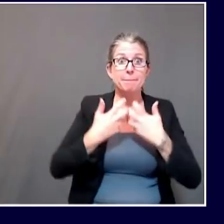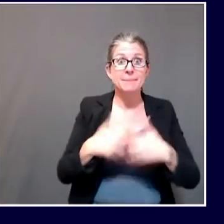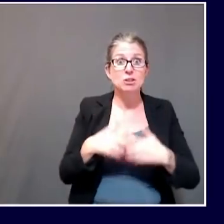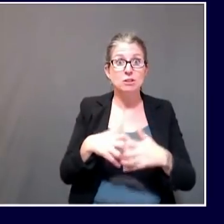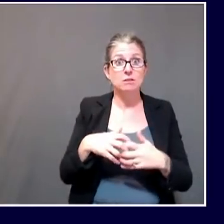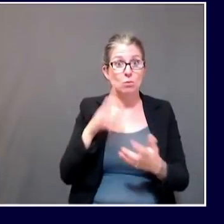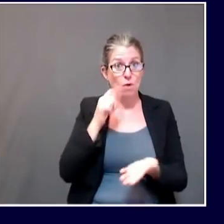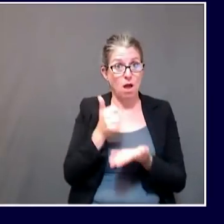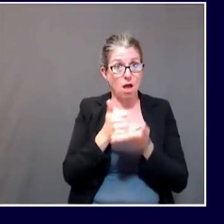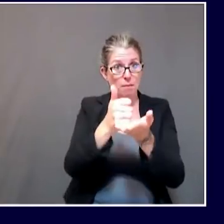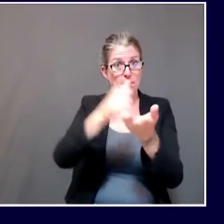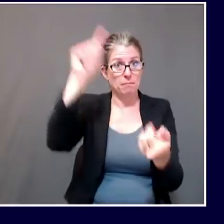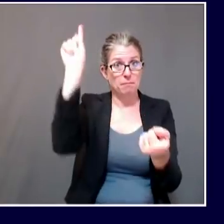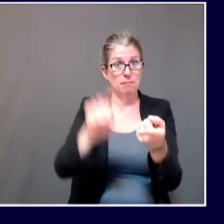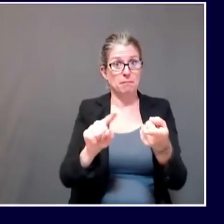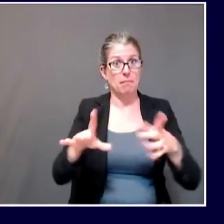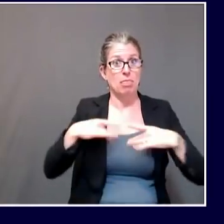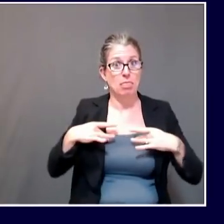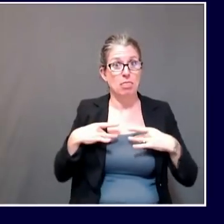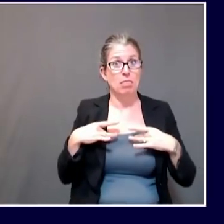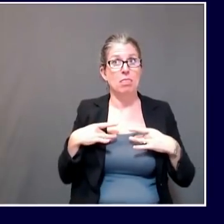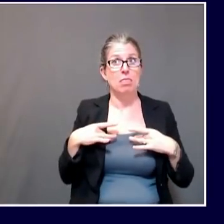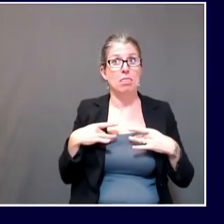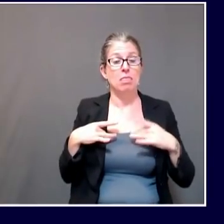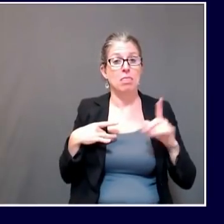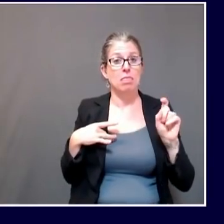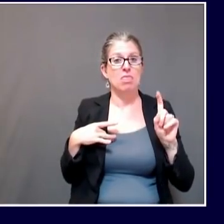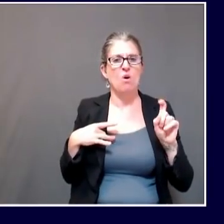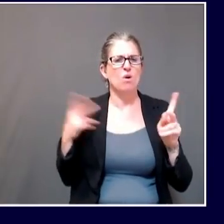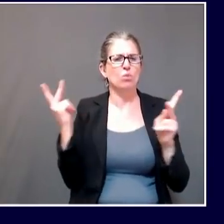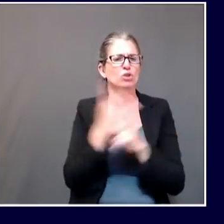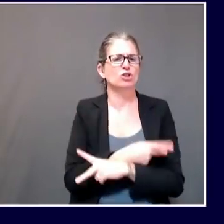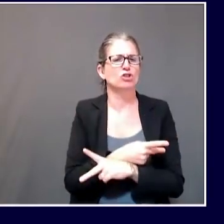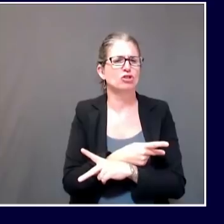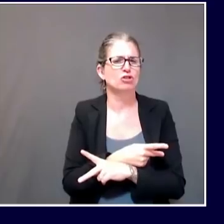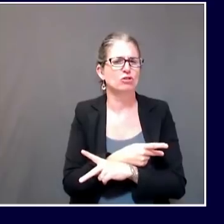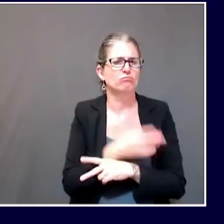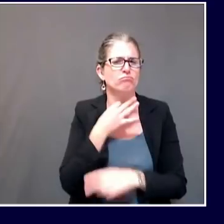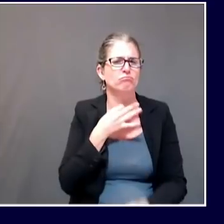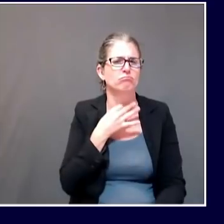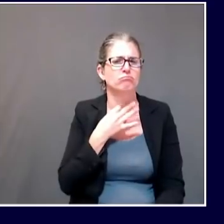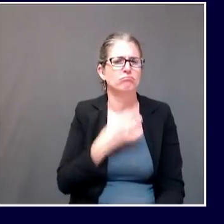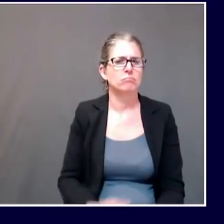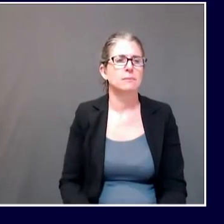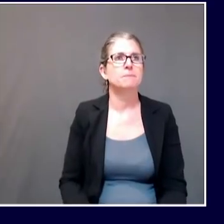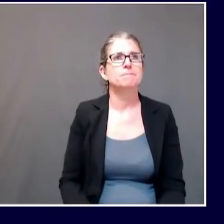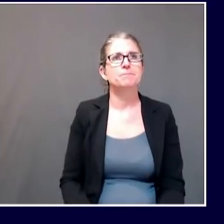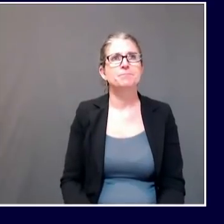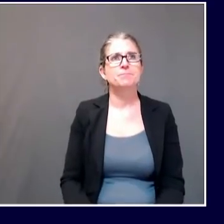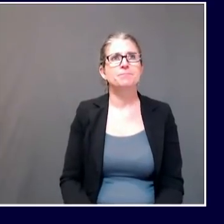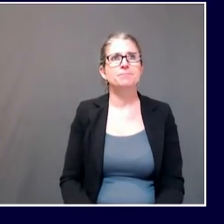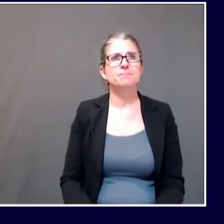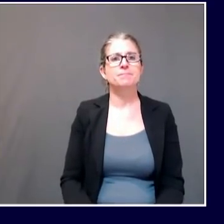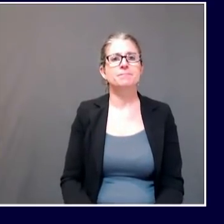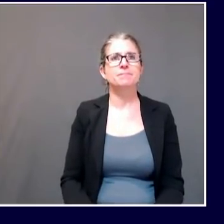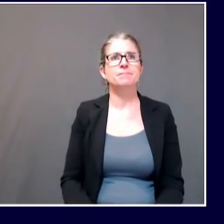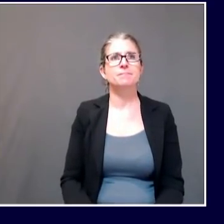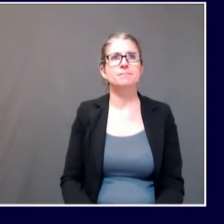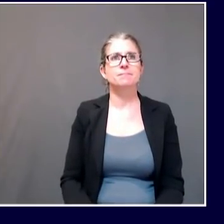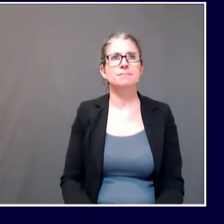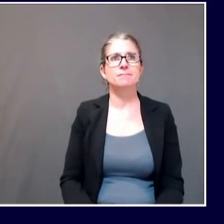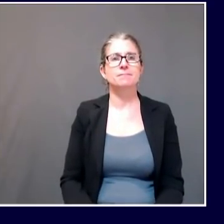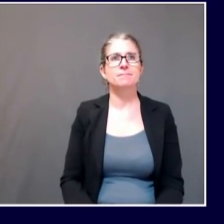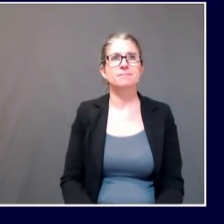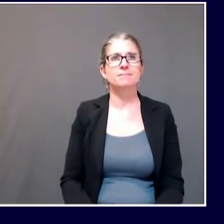circulation in enclosed spaces is that the essence of it is not circulation of air, but exchange